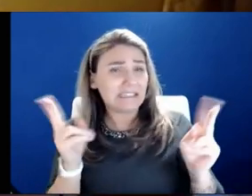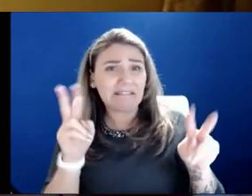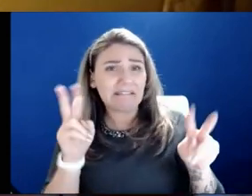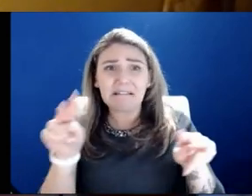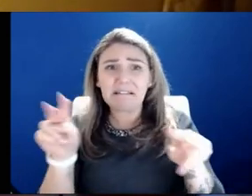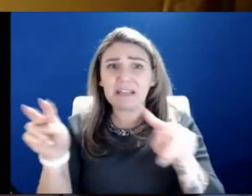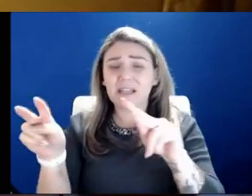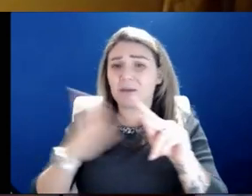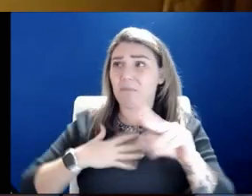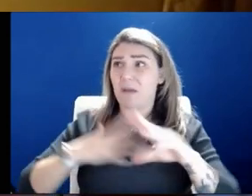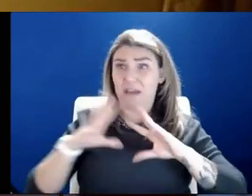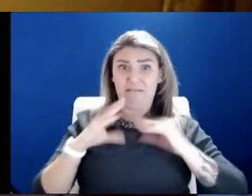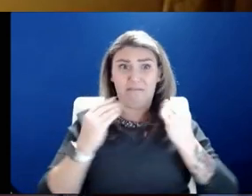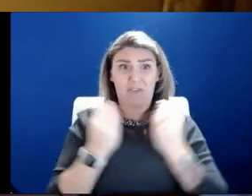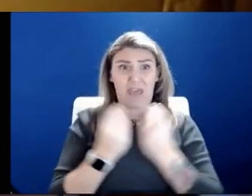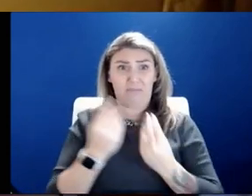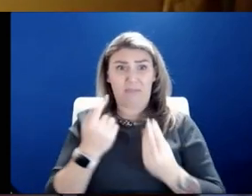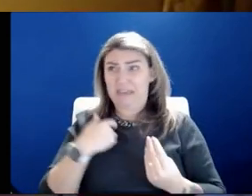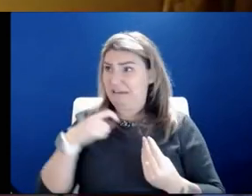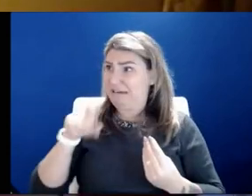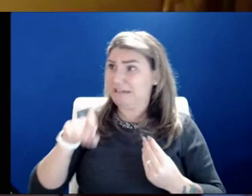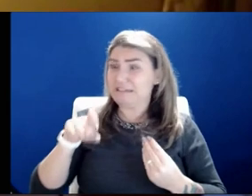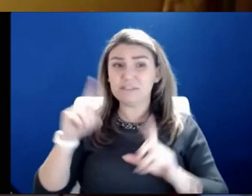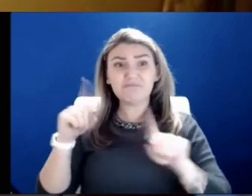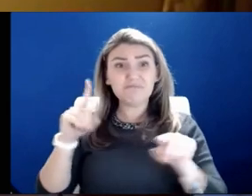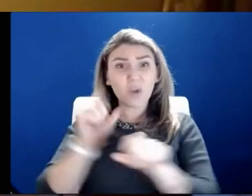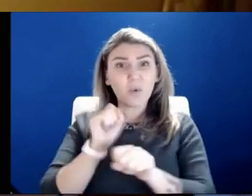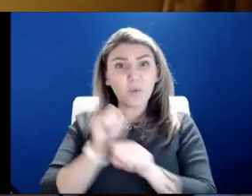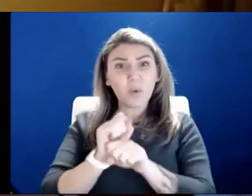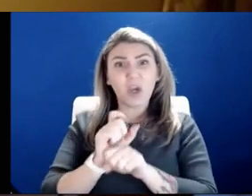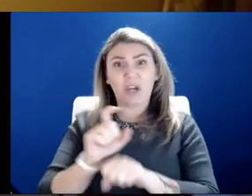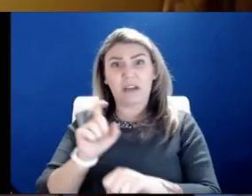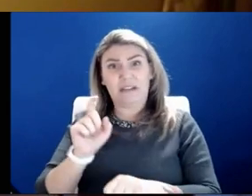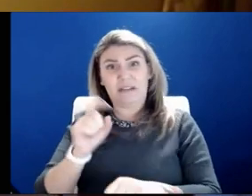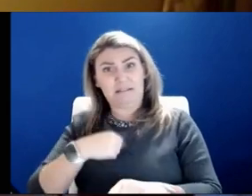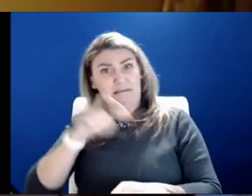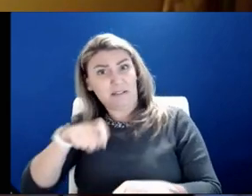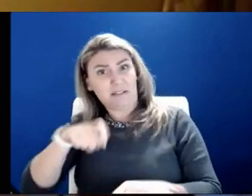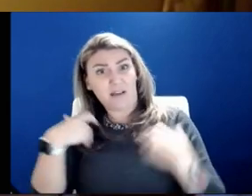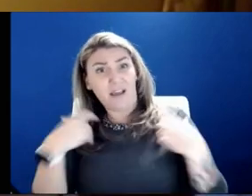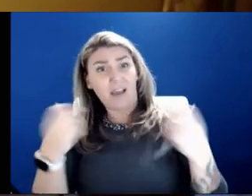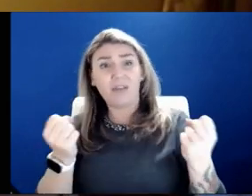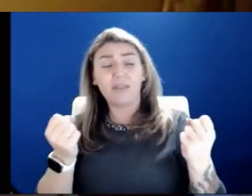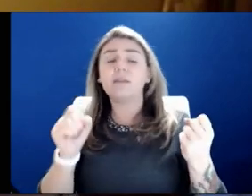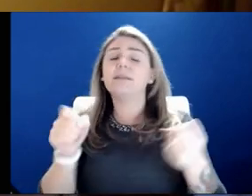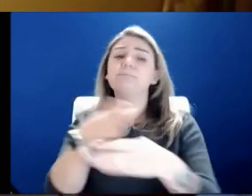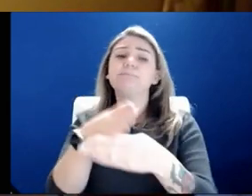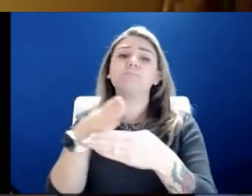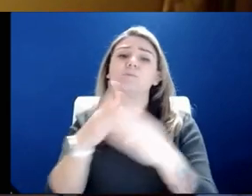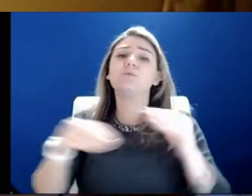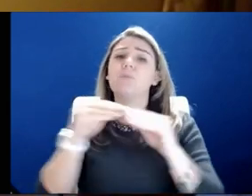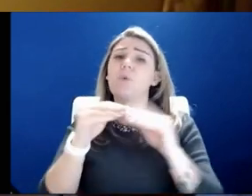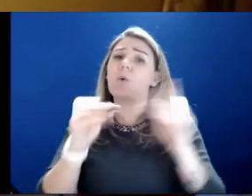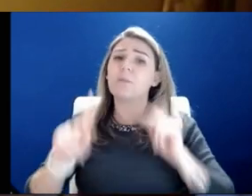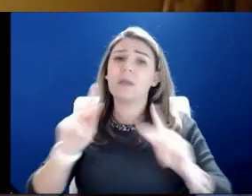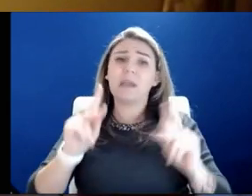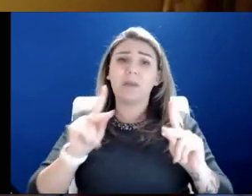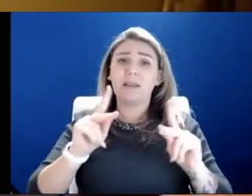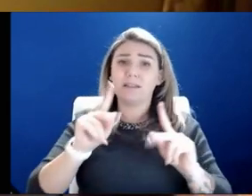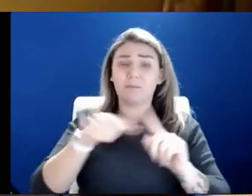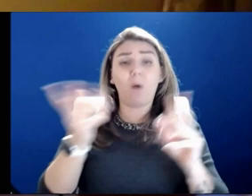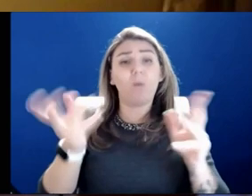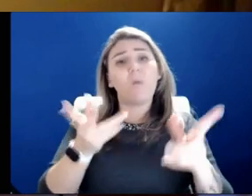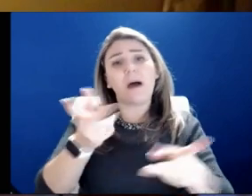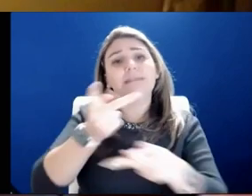family needs me to be able to go to work. My family needs me to be healthy. And we need to share that with more people, that this is about taking care of